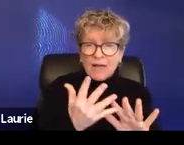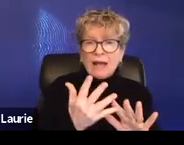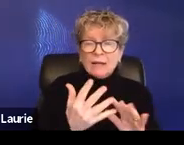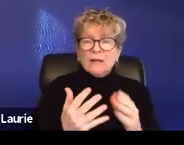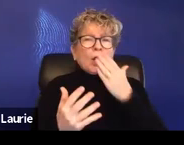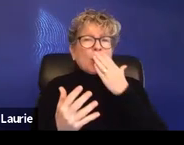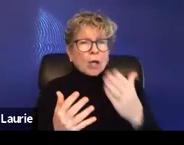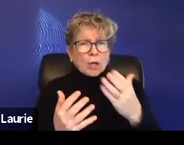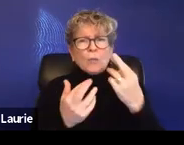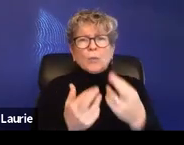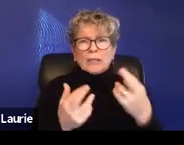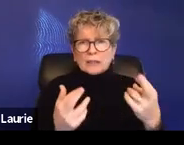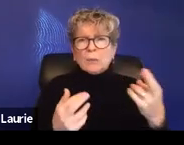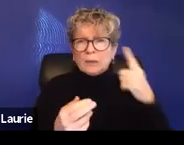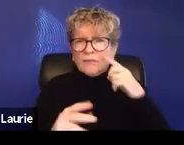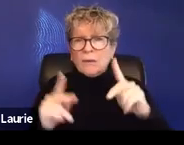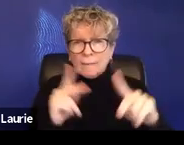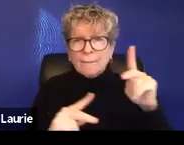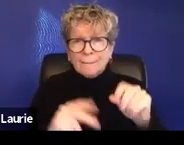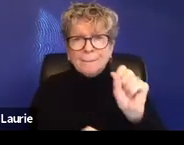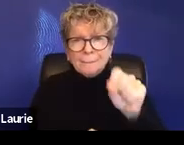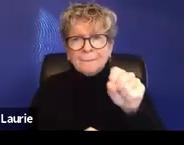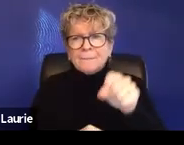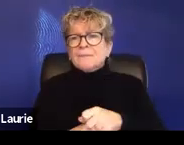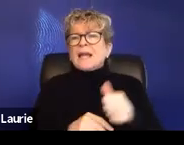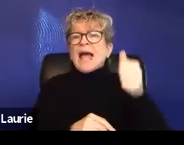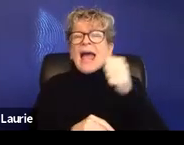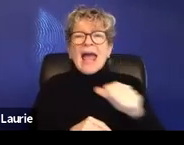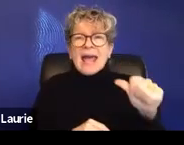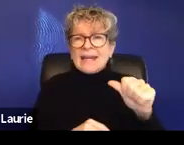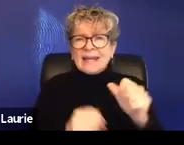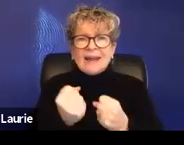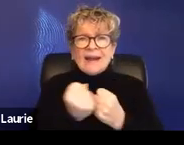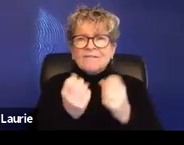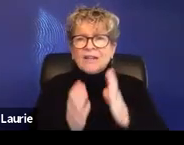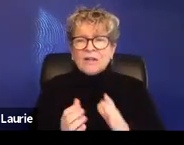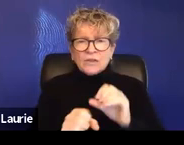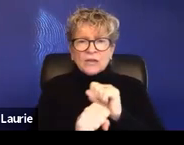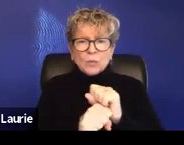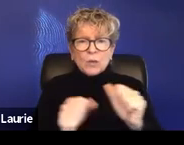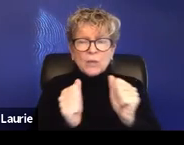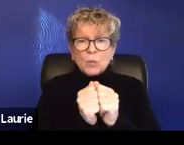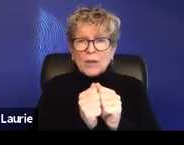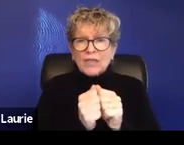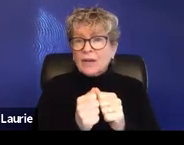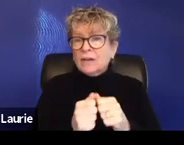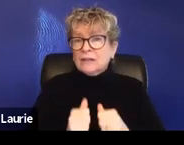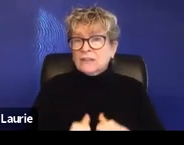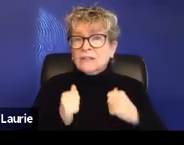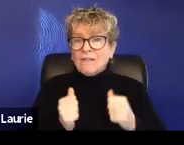resource, um, for any advocate who is working with survivors.